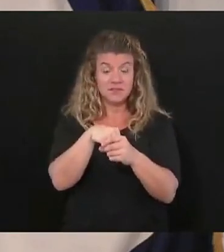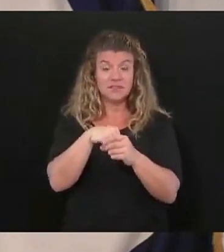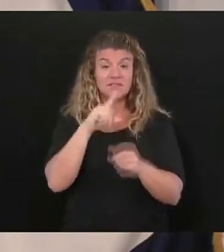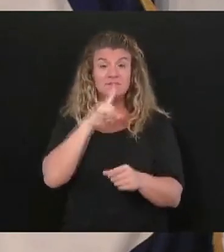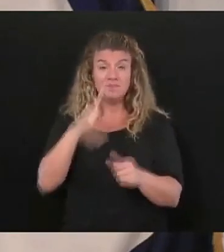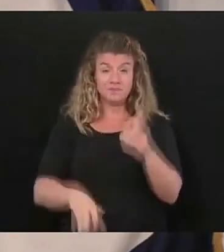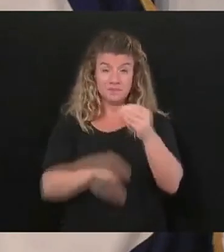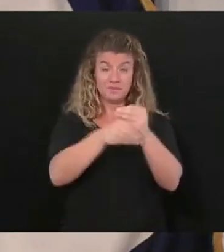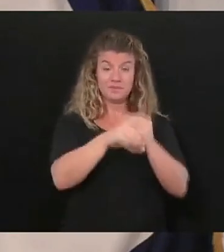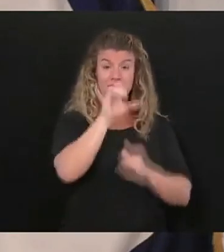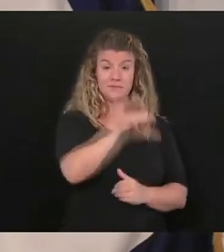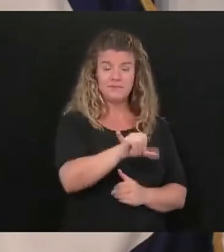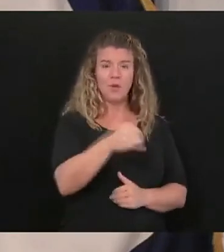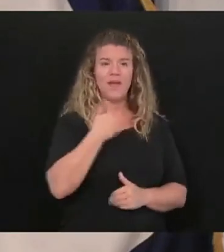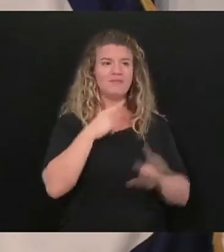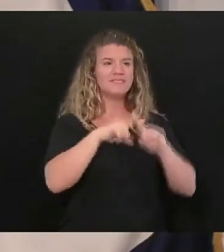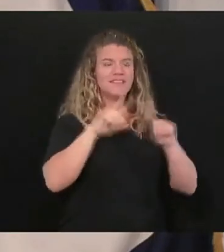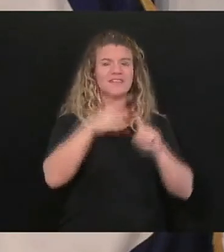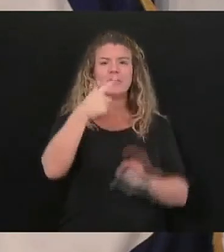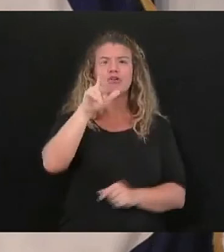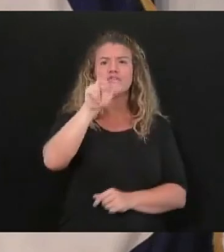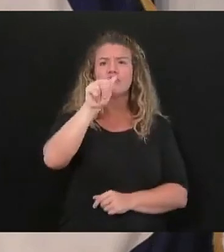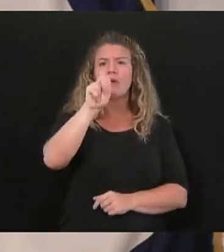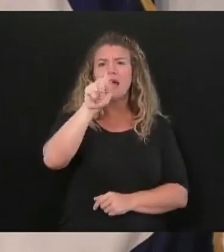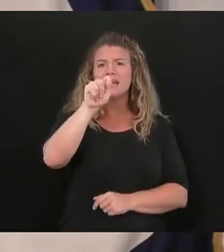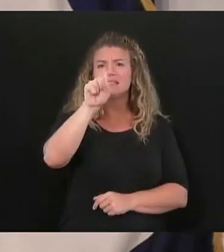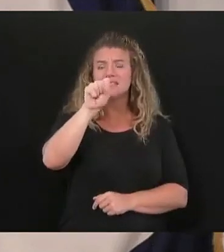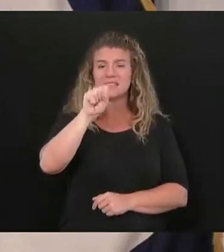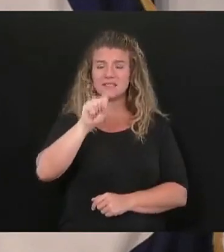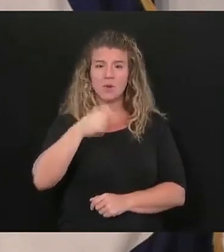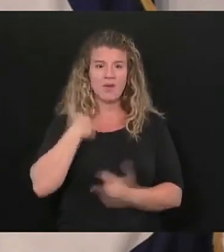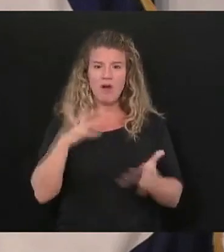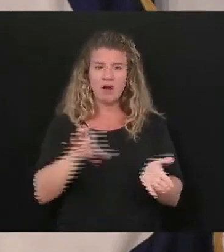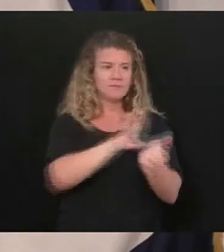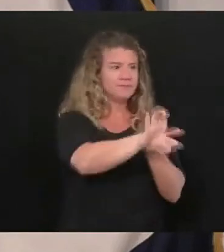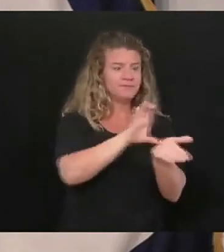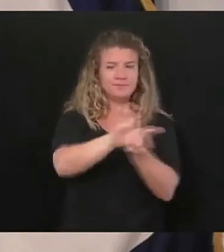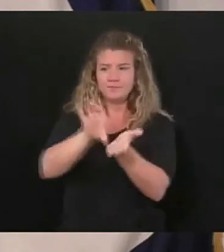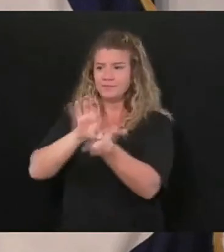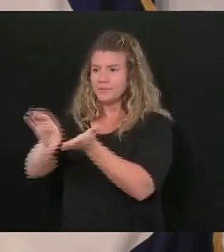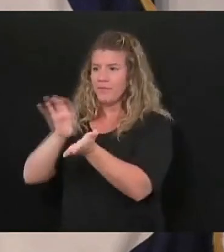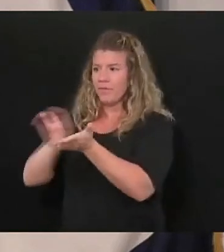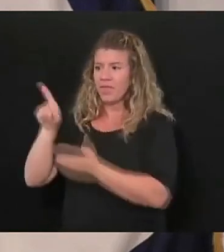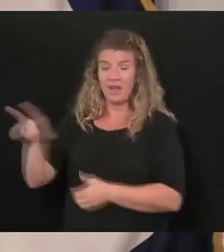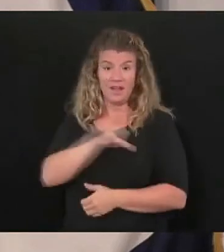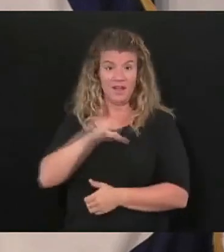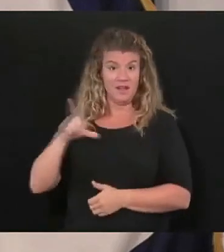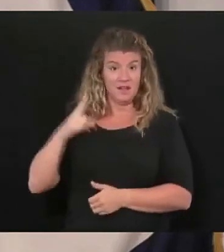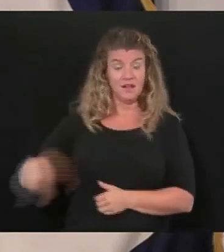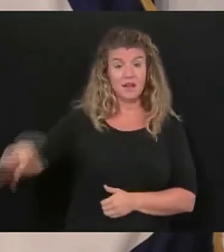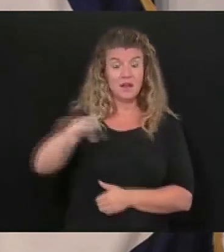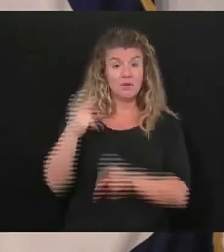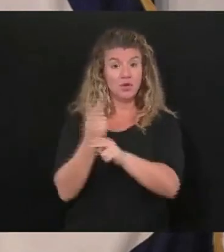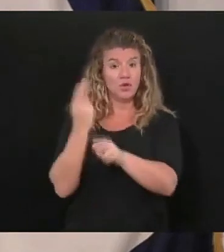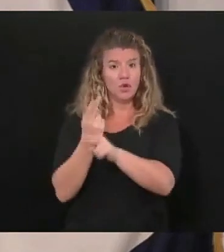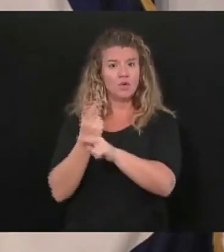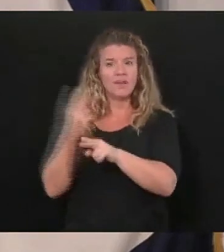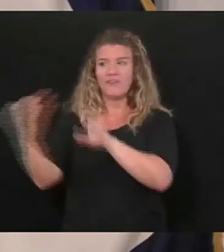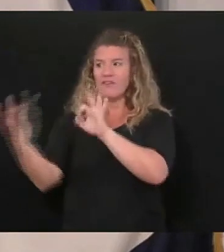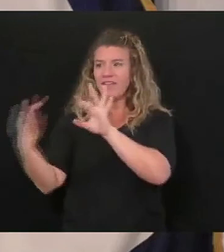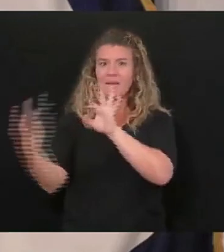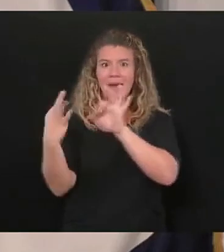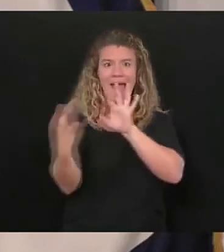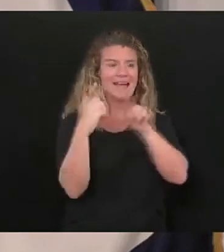to that we have all these grants that we have pumped out to our legislatures to our pumped out to everybody for feedback in